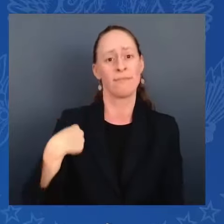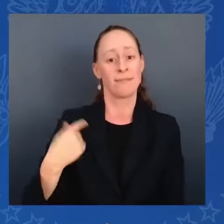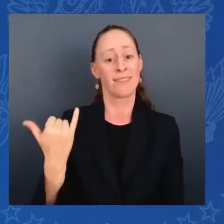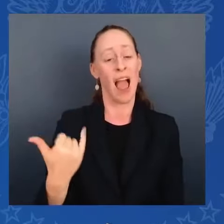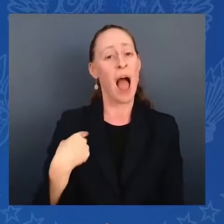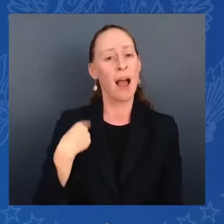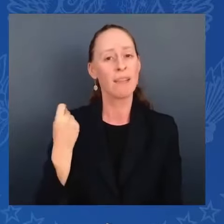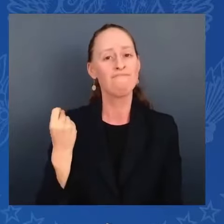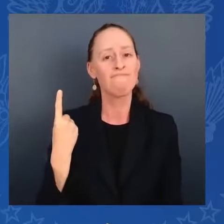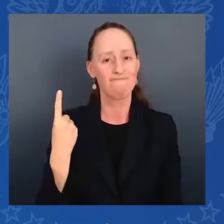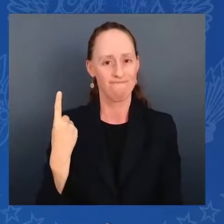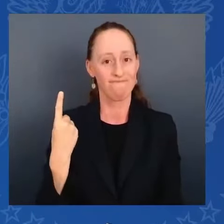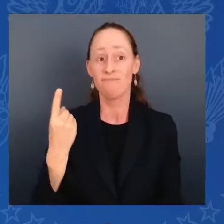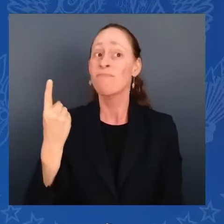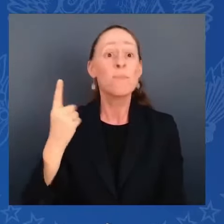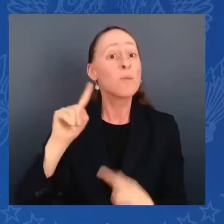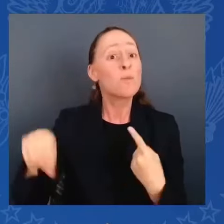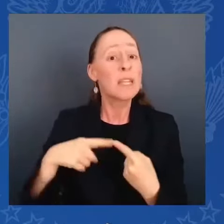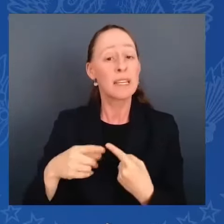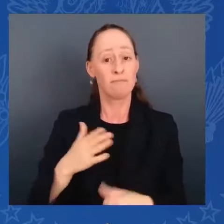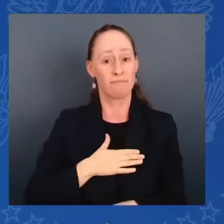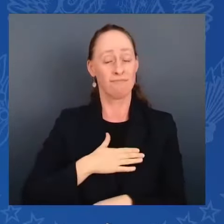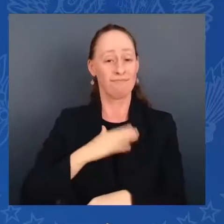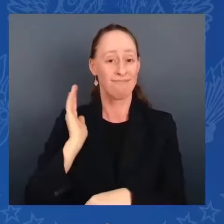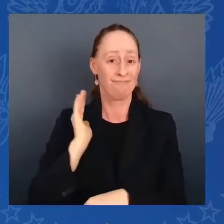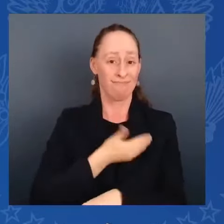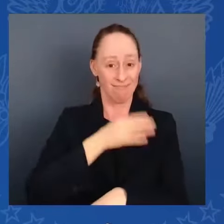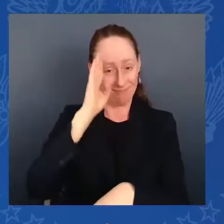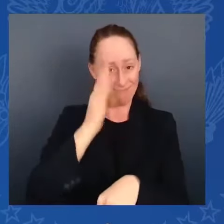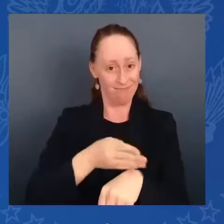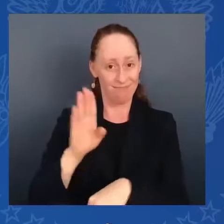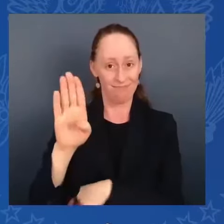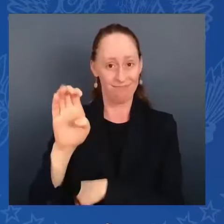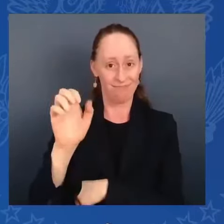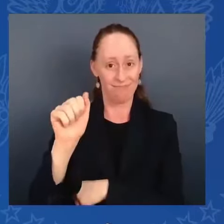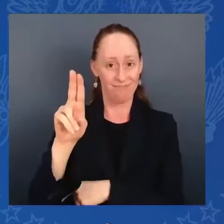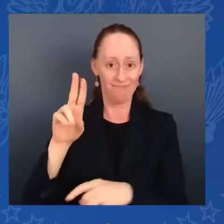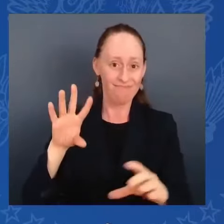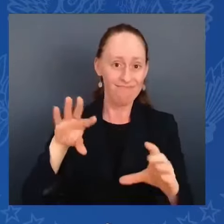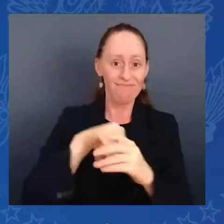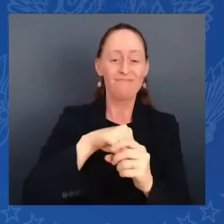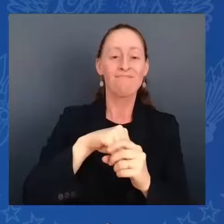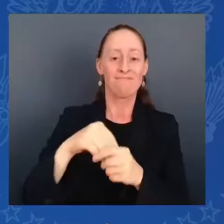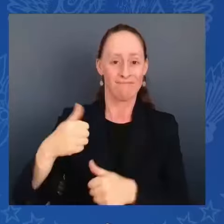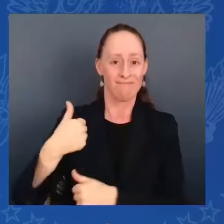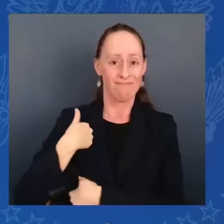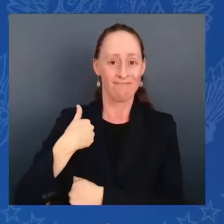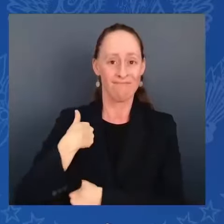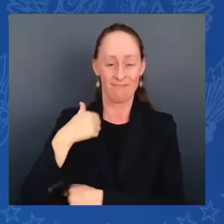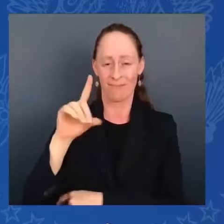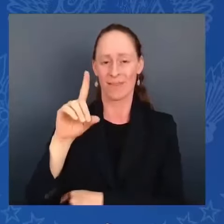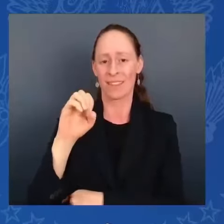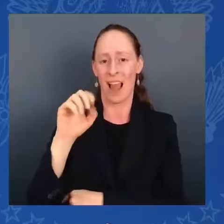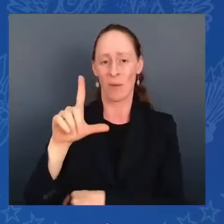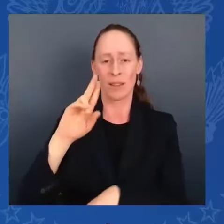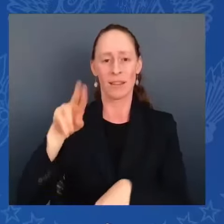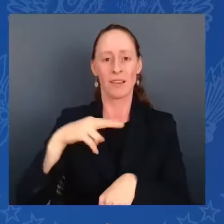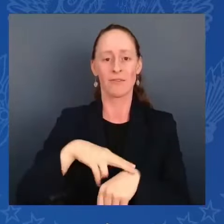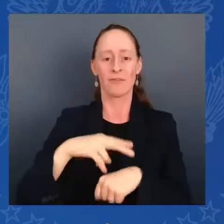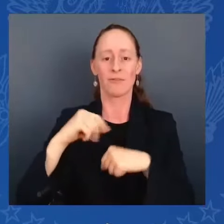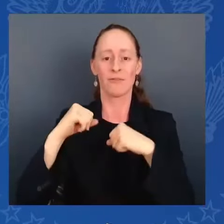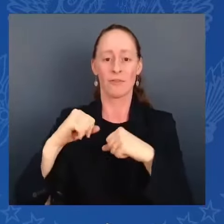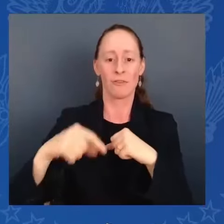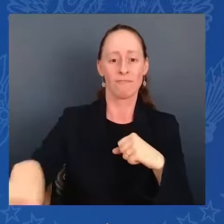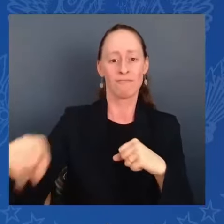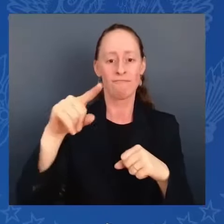National Guard and went to war for a year in Iraq. All of you have made that same choice to serve